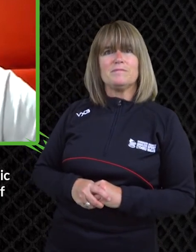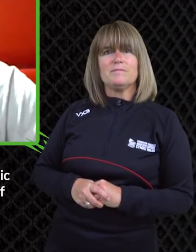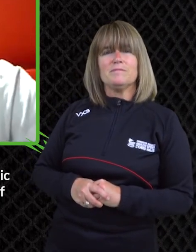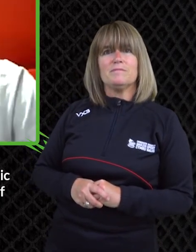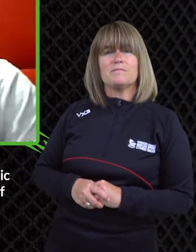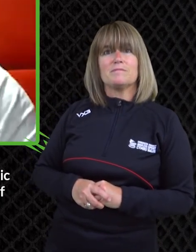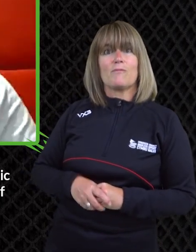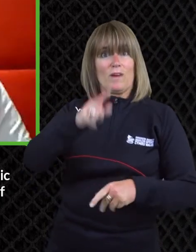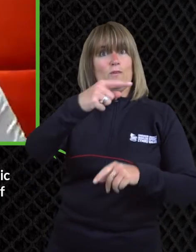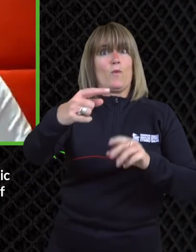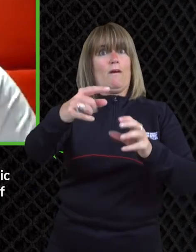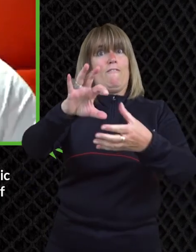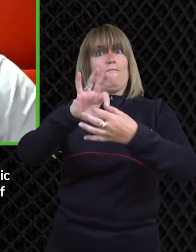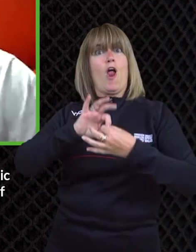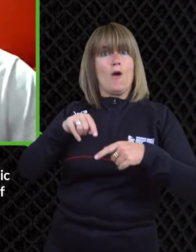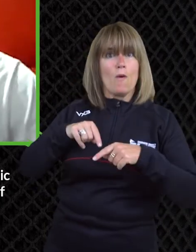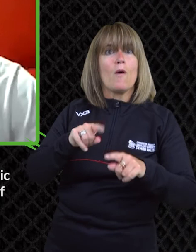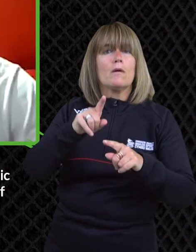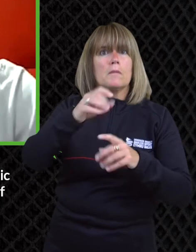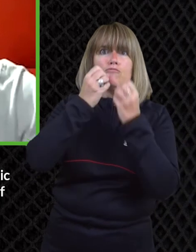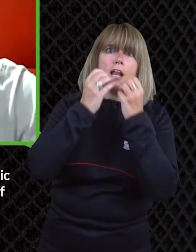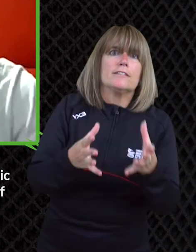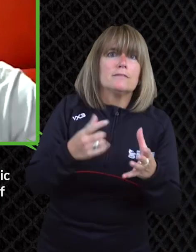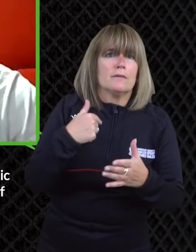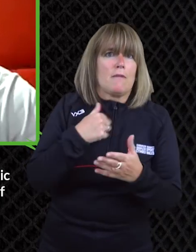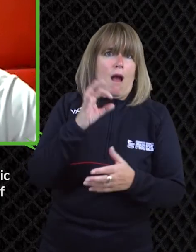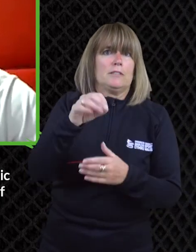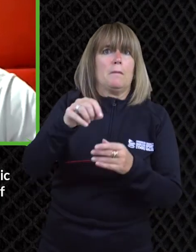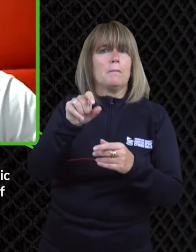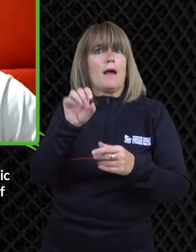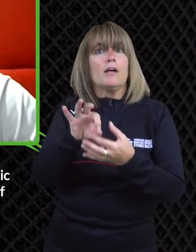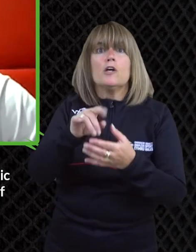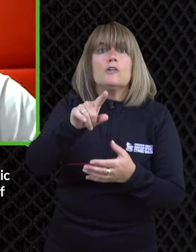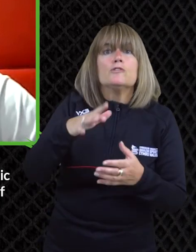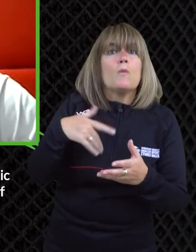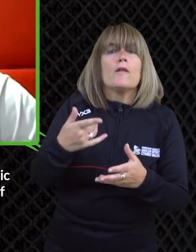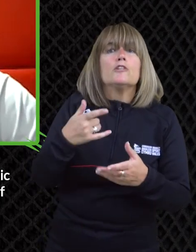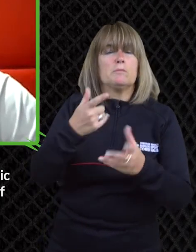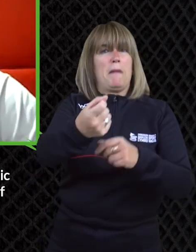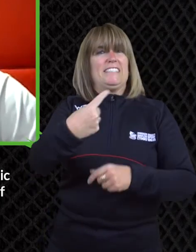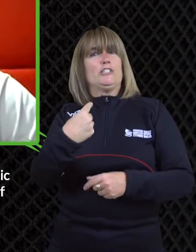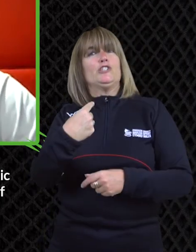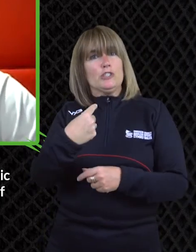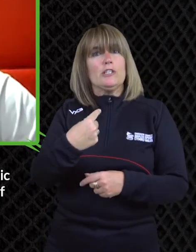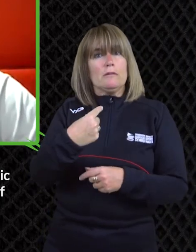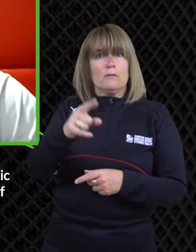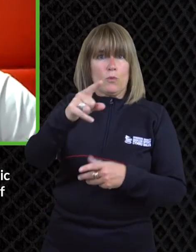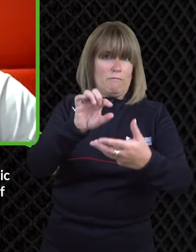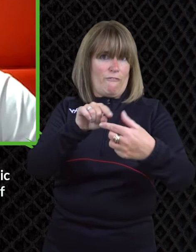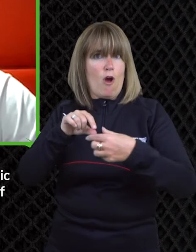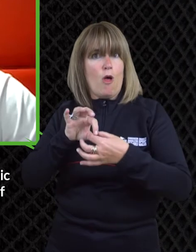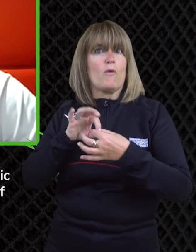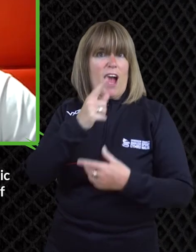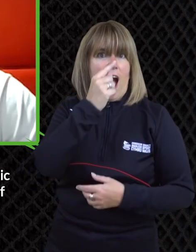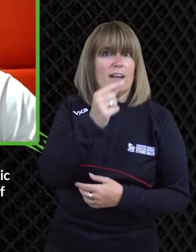i keep my instagram of it it's public but it's not for those kind of things um it's at gillibrand peter g-i-l-l